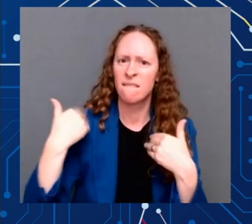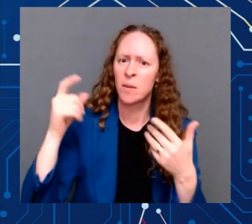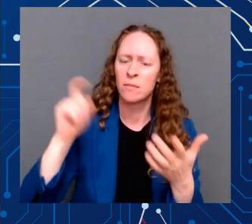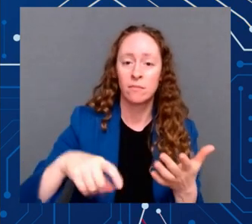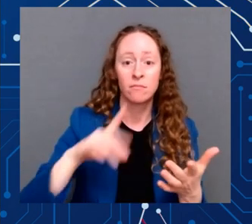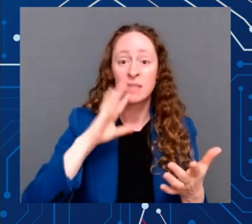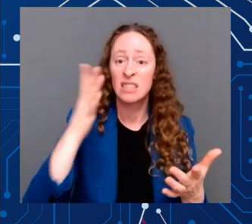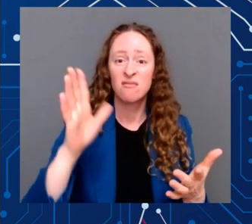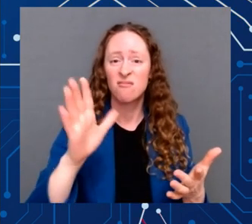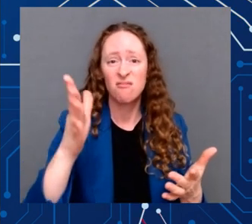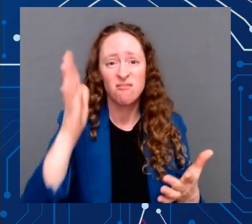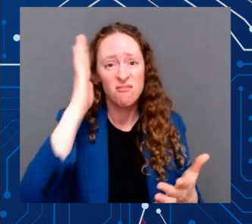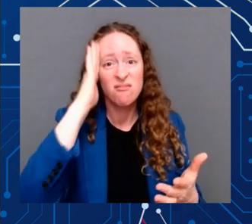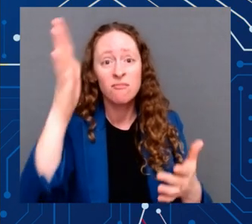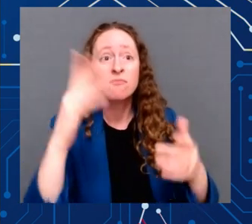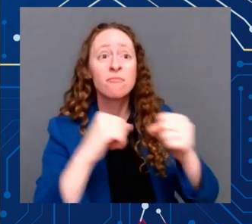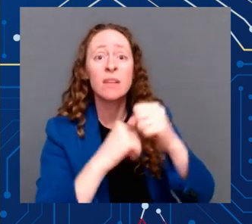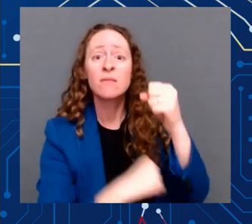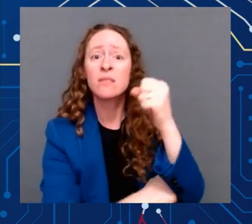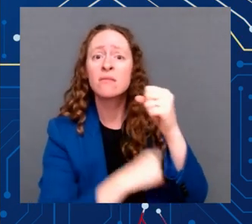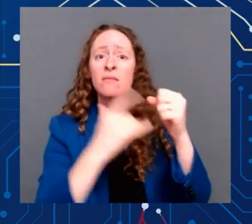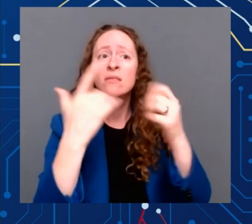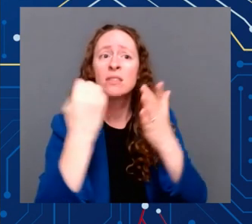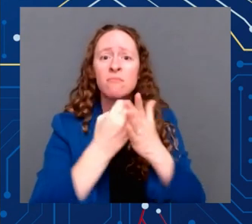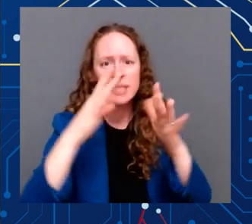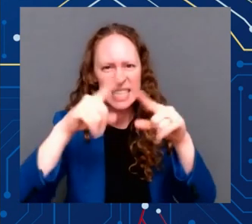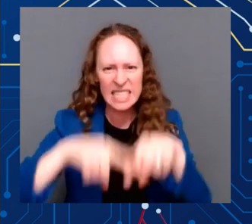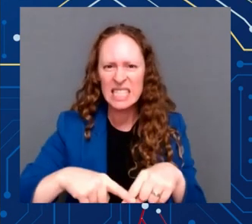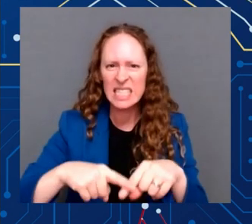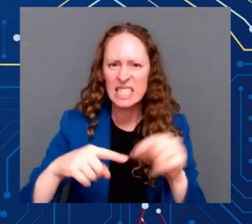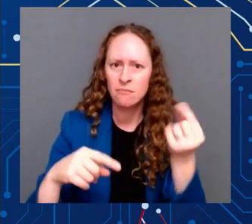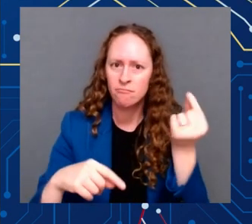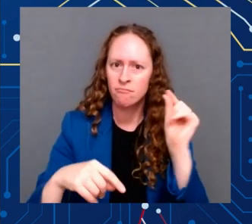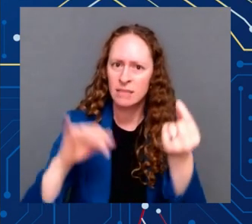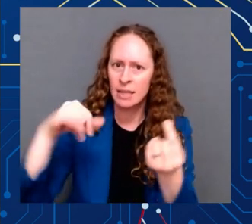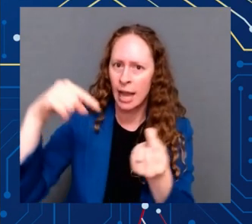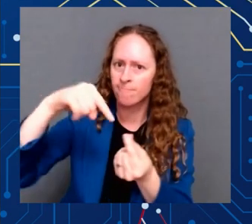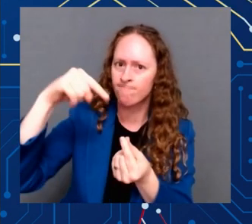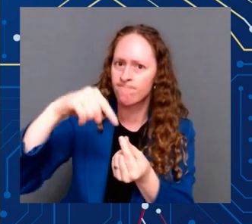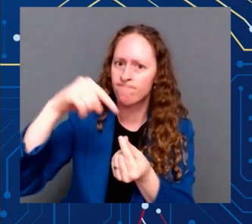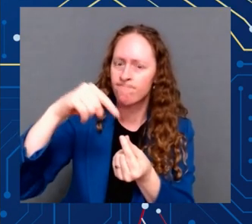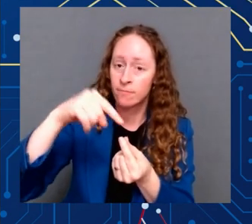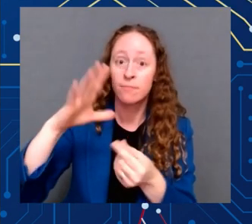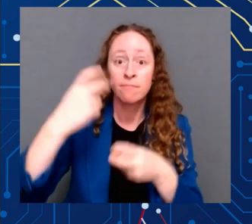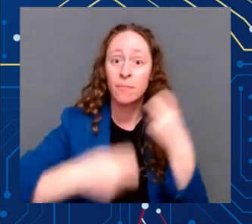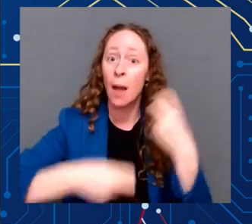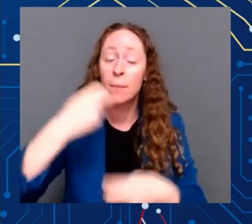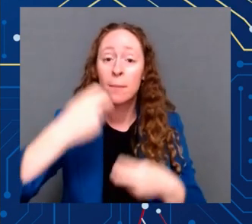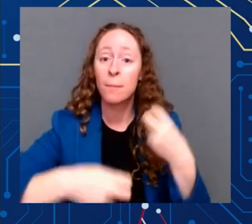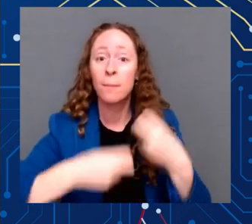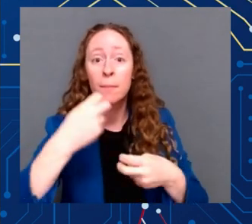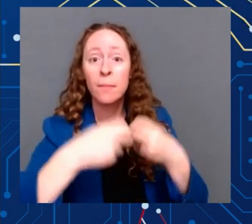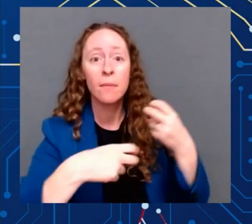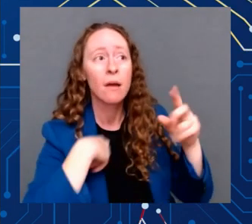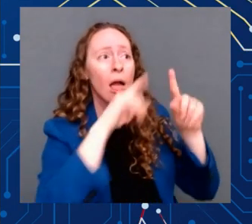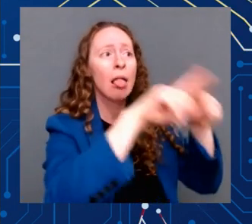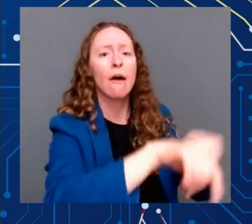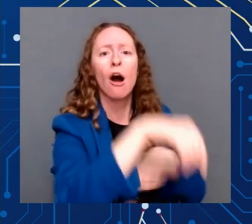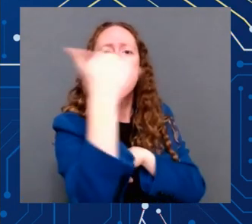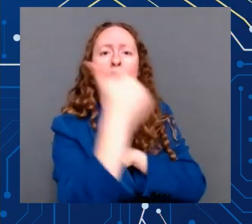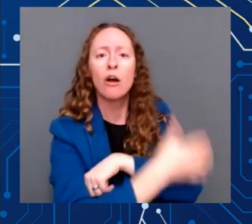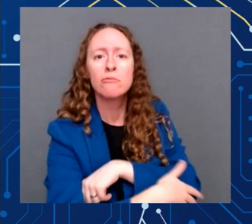and our over-reliance on foreign manufacturers is a real vulnerability. But as has been said,